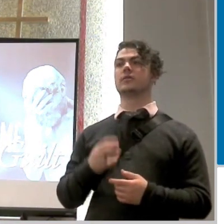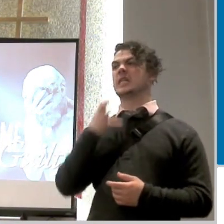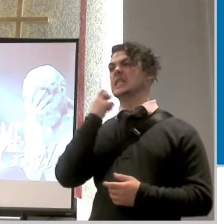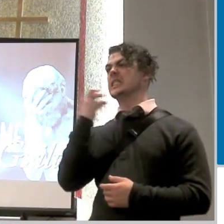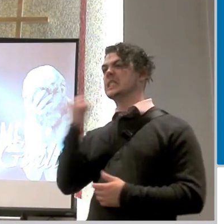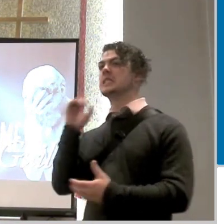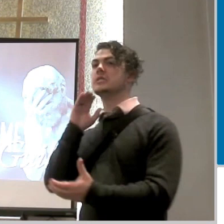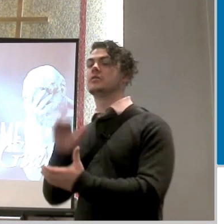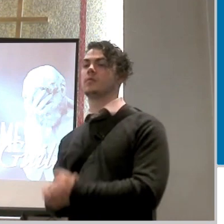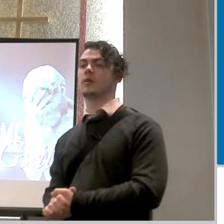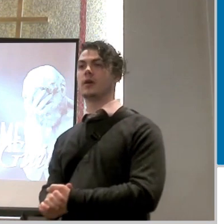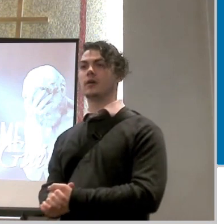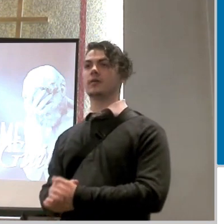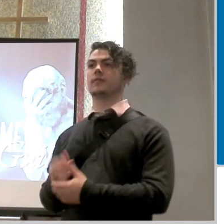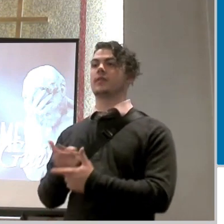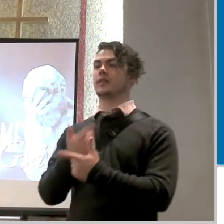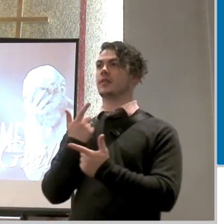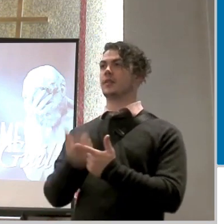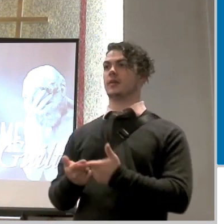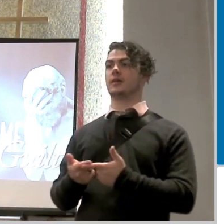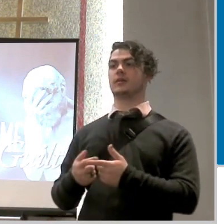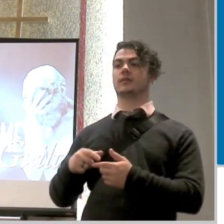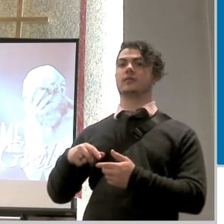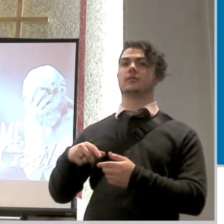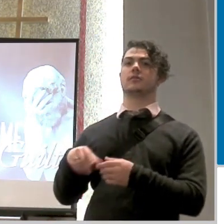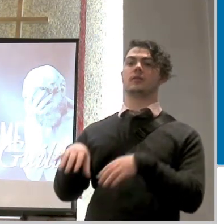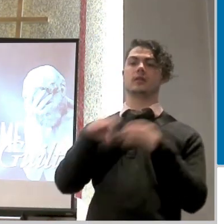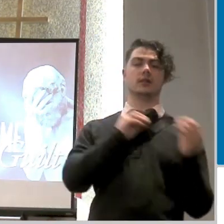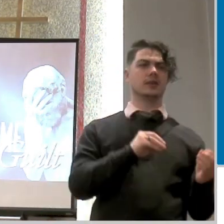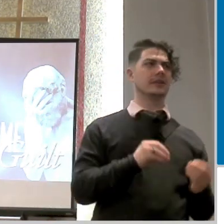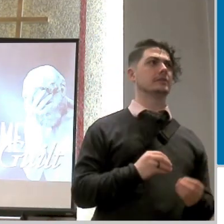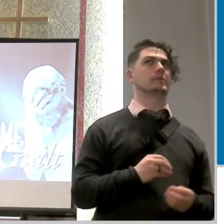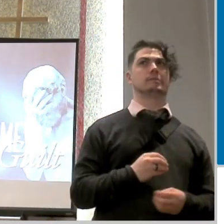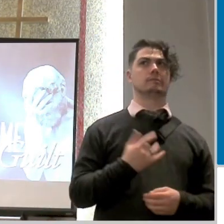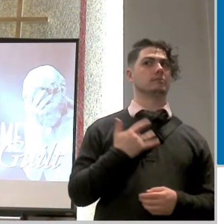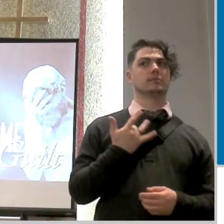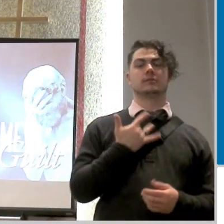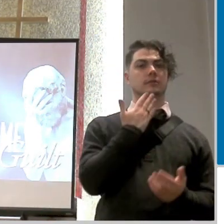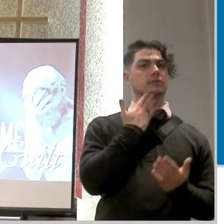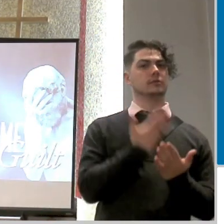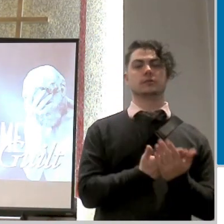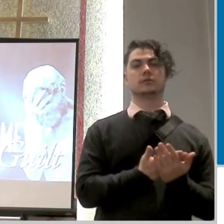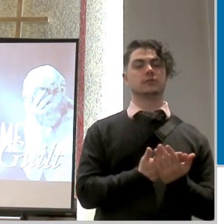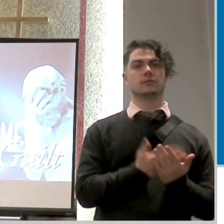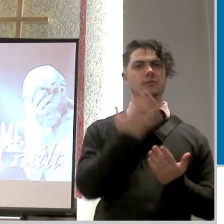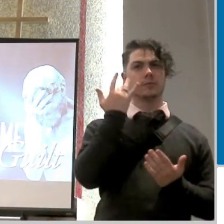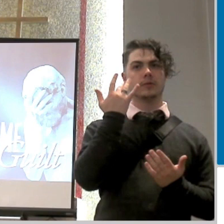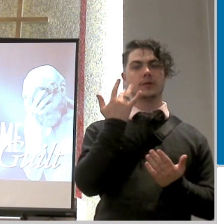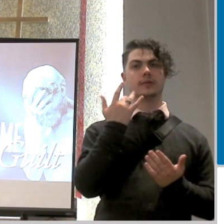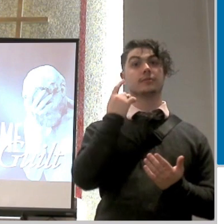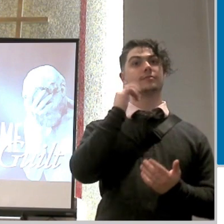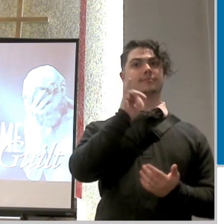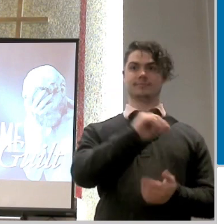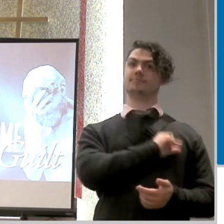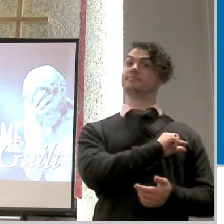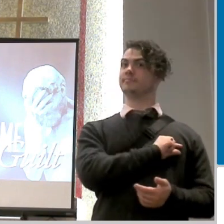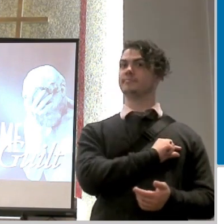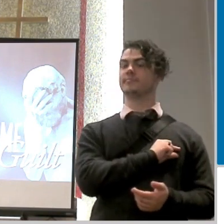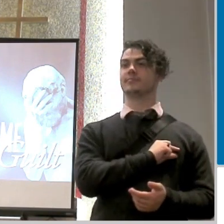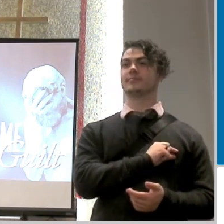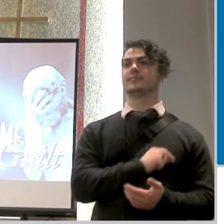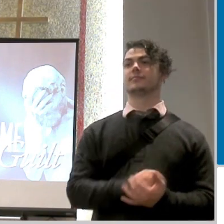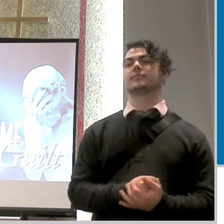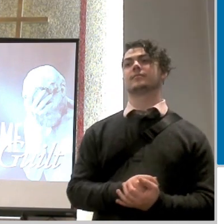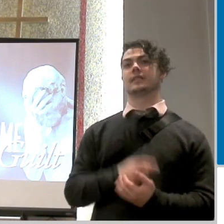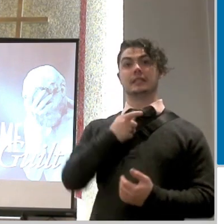that after i've done that and i walk away i i don't feel good right there's something that's uh alarming me that you've